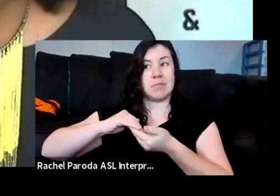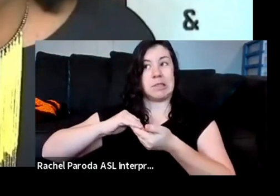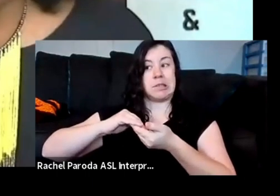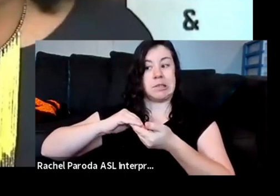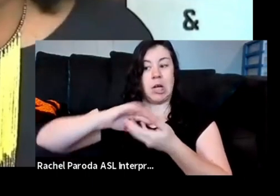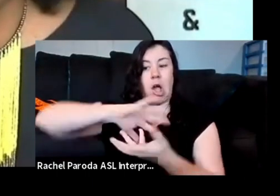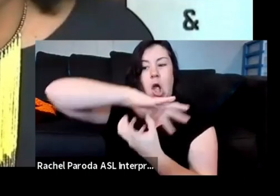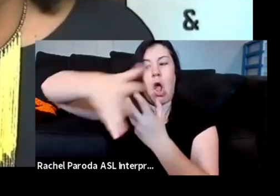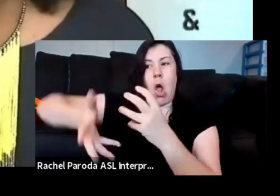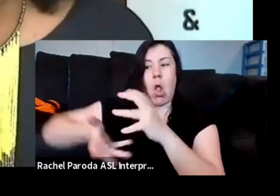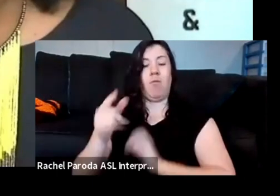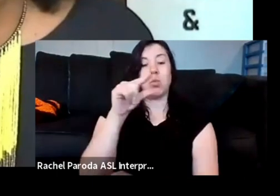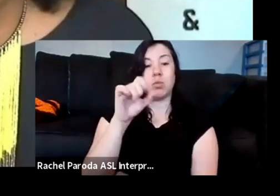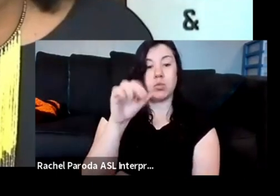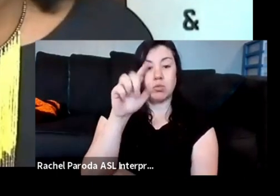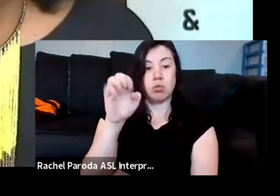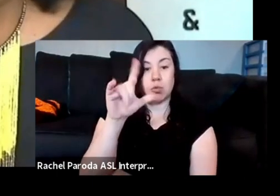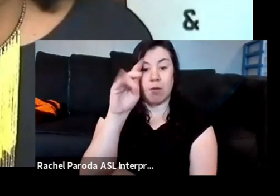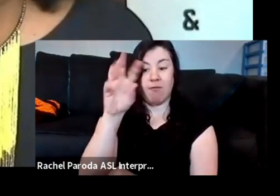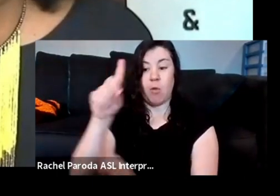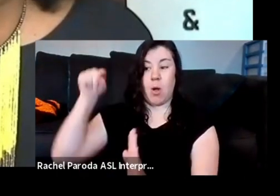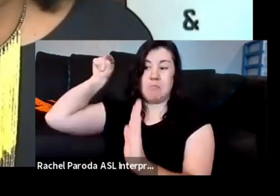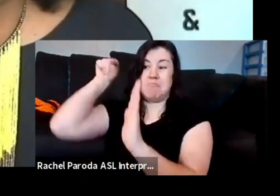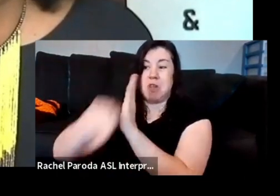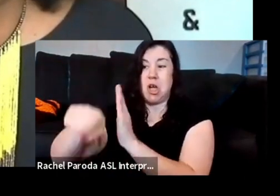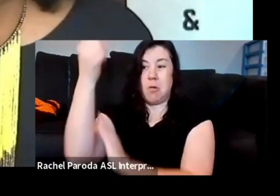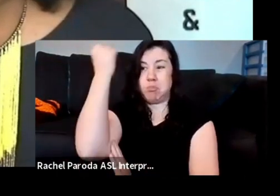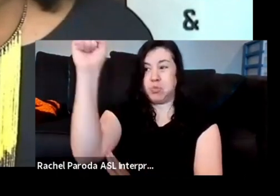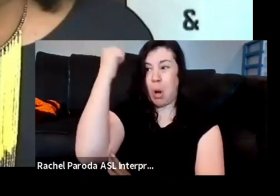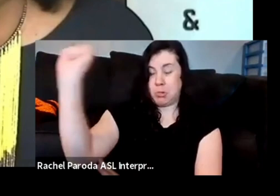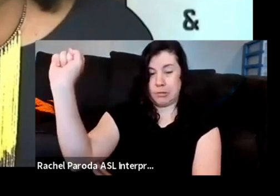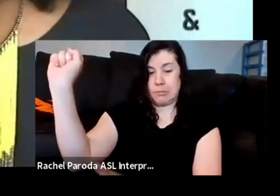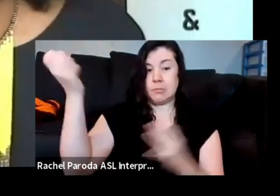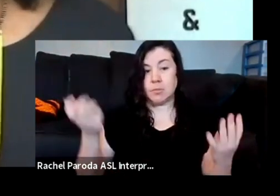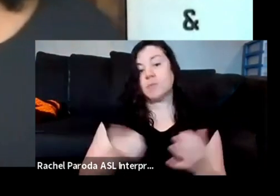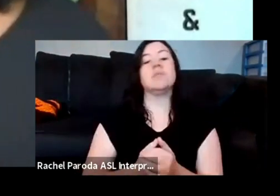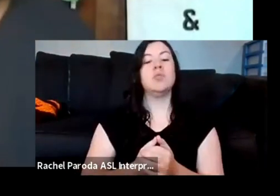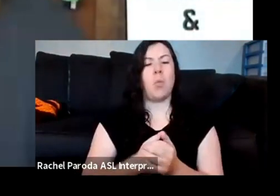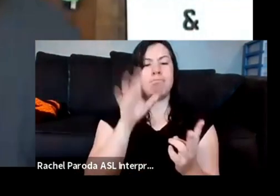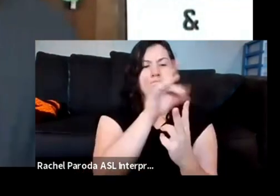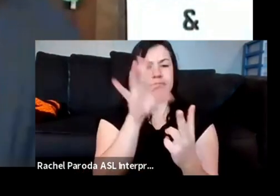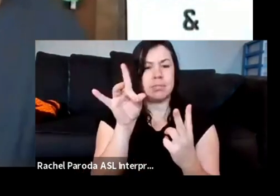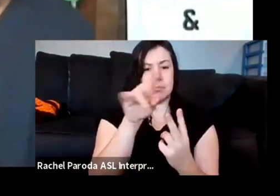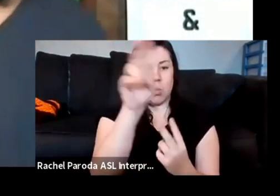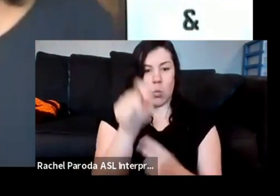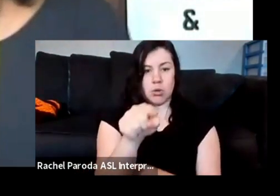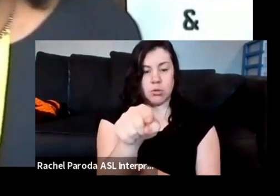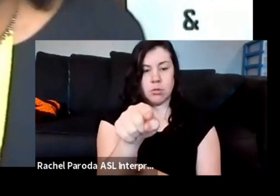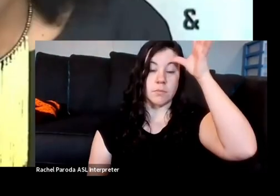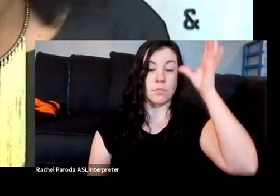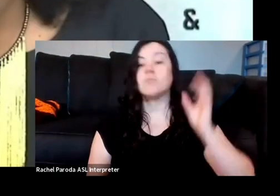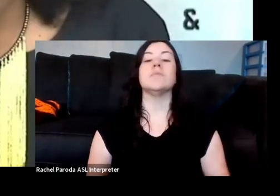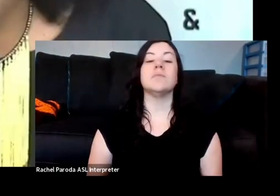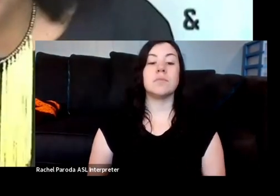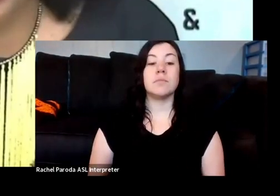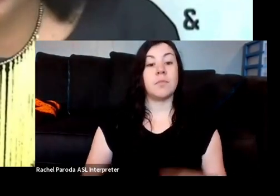the murder of George Floyd? So, please take a moment to respond to those two questions, and we'll get back to you in about a minute.